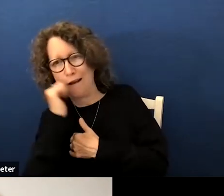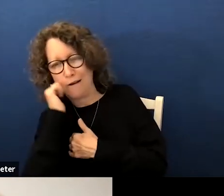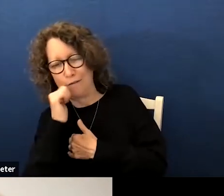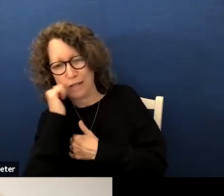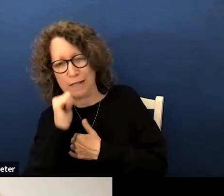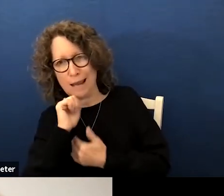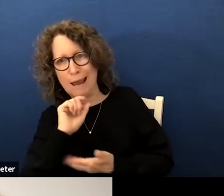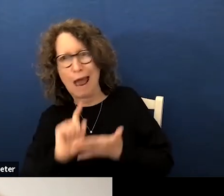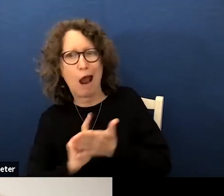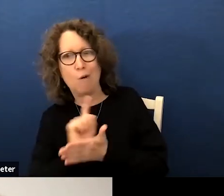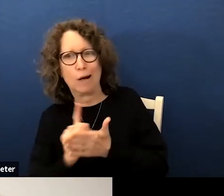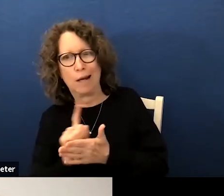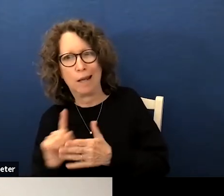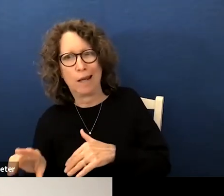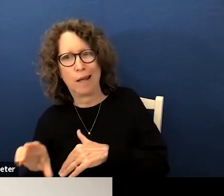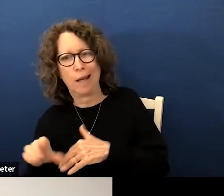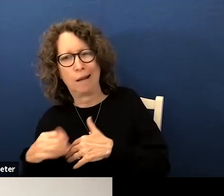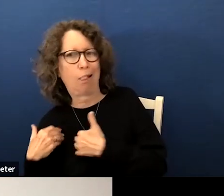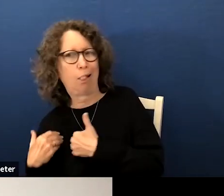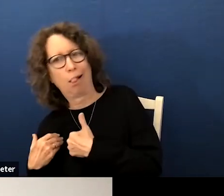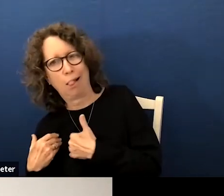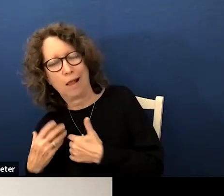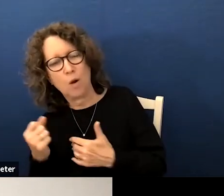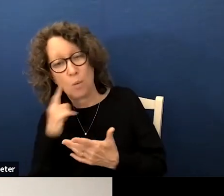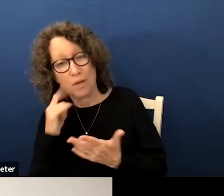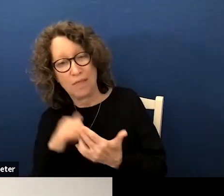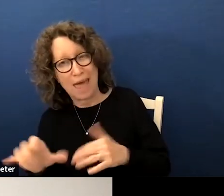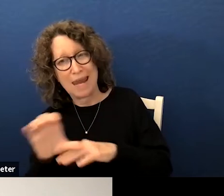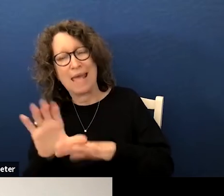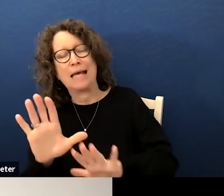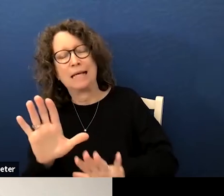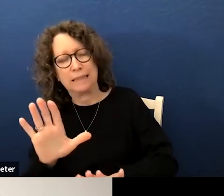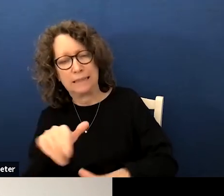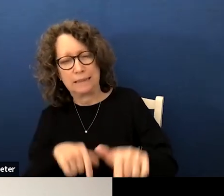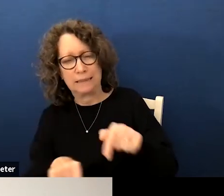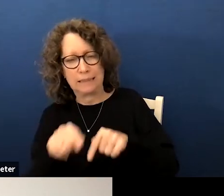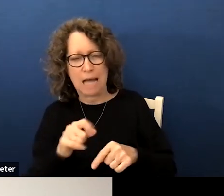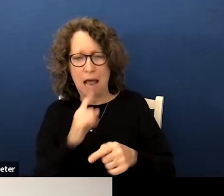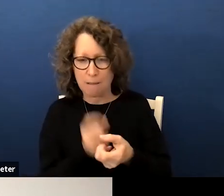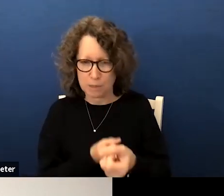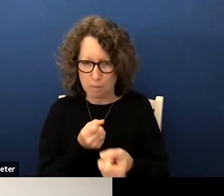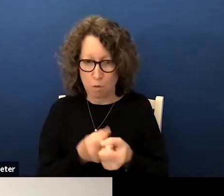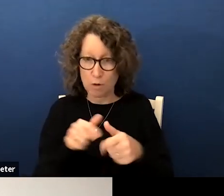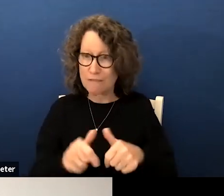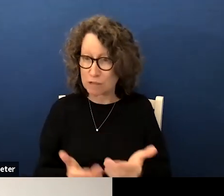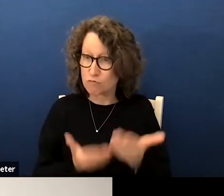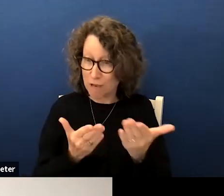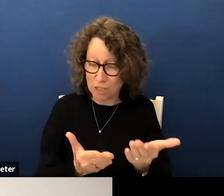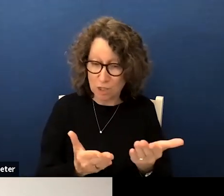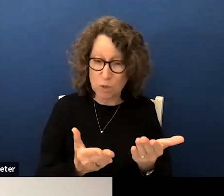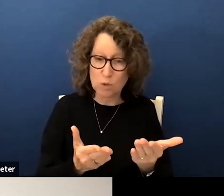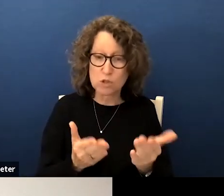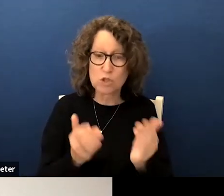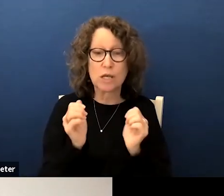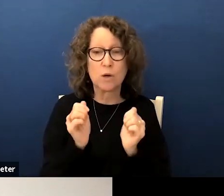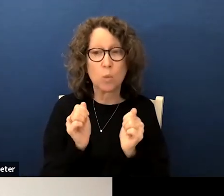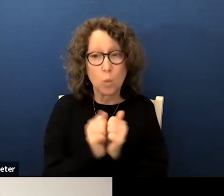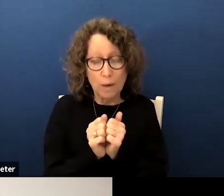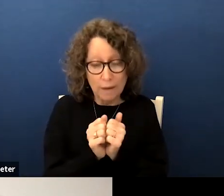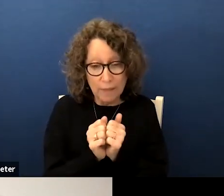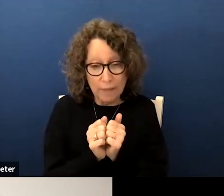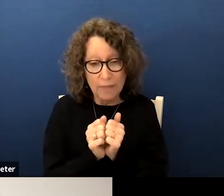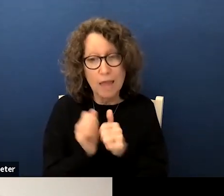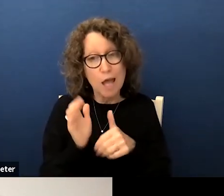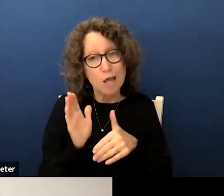on an hourly basis on and so with that i just um i'm in full support of this resolution with the um